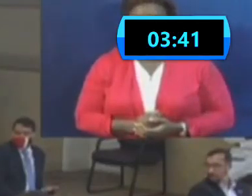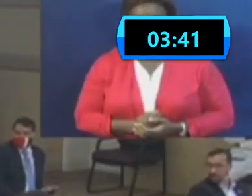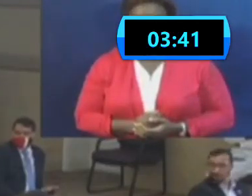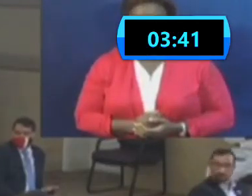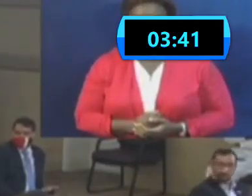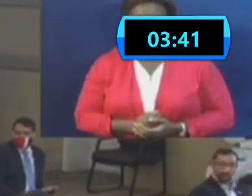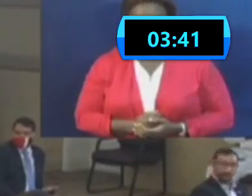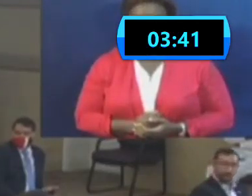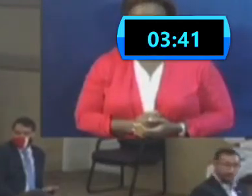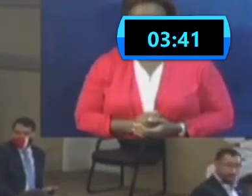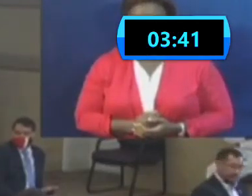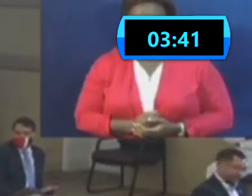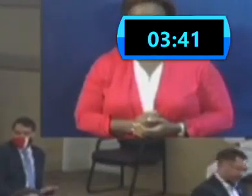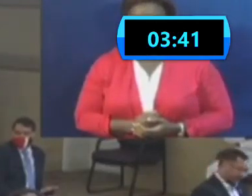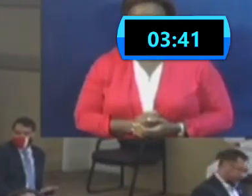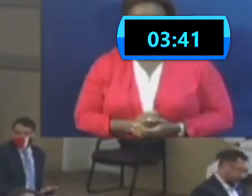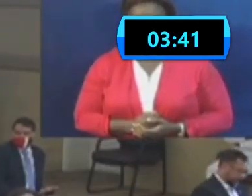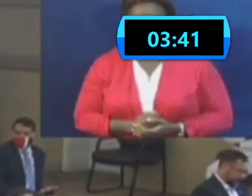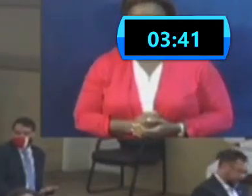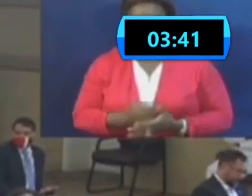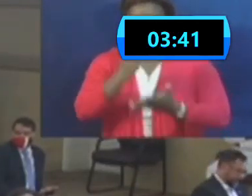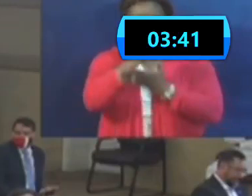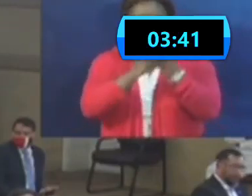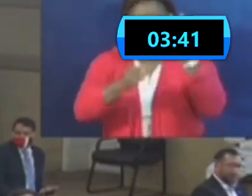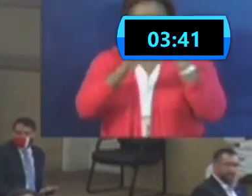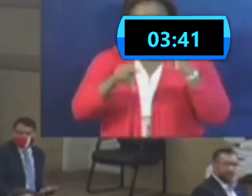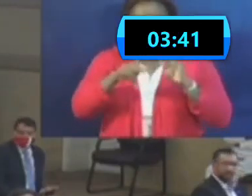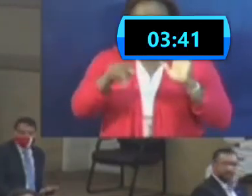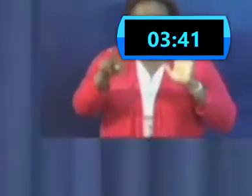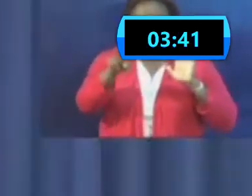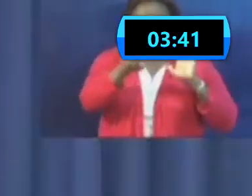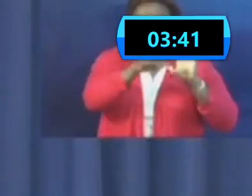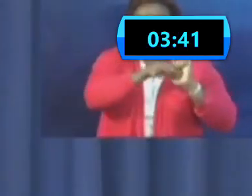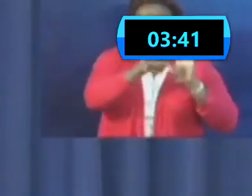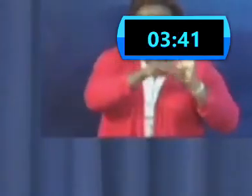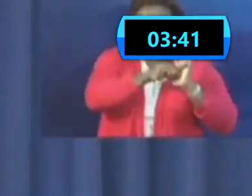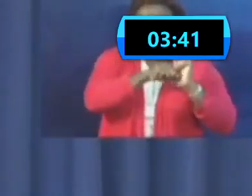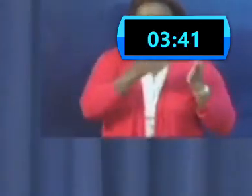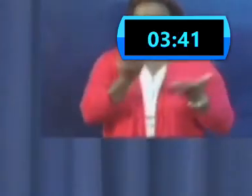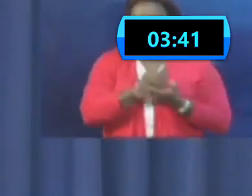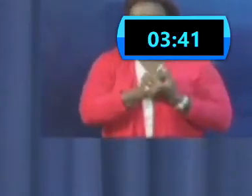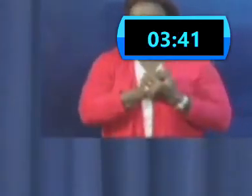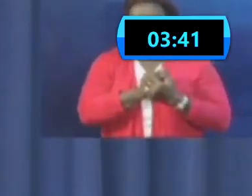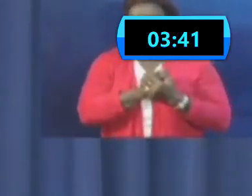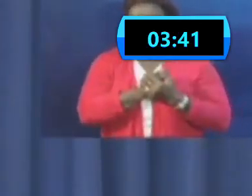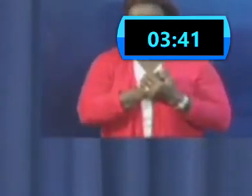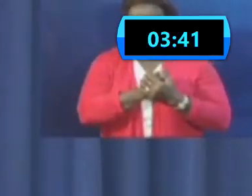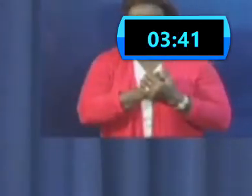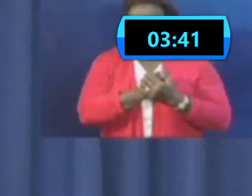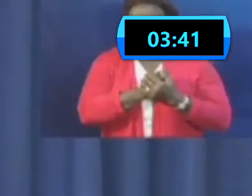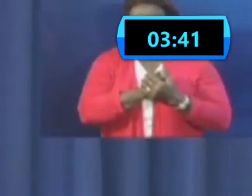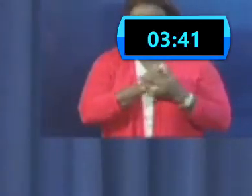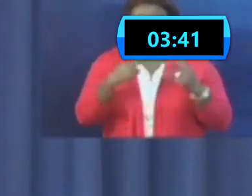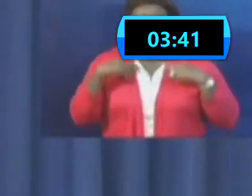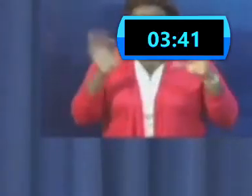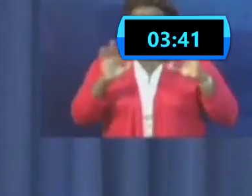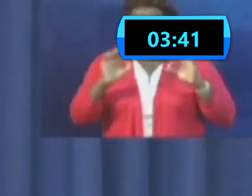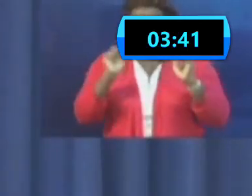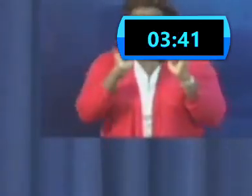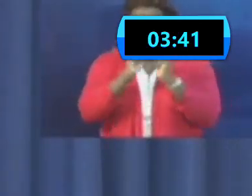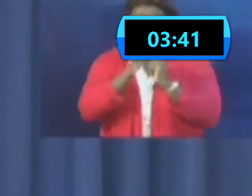having negative tests. They're asking whether or not they have any recourse. The minister just said that has nothing to do with this government.